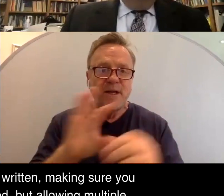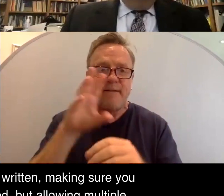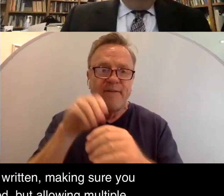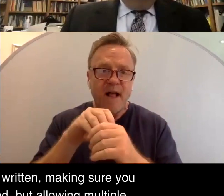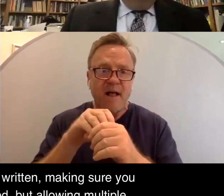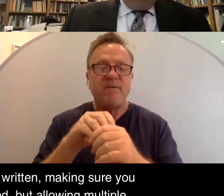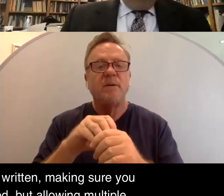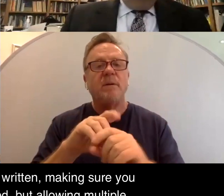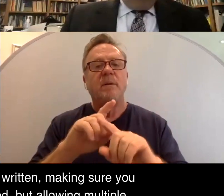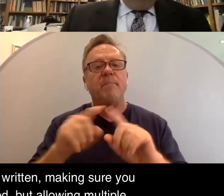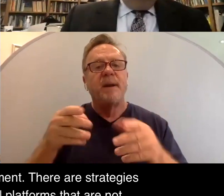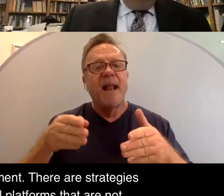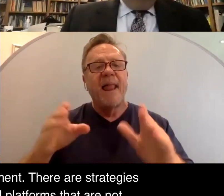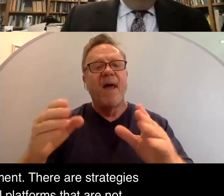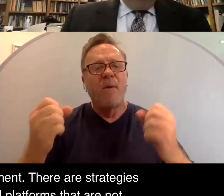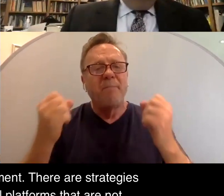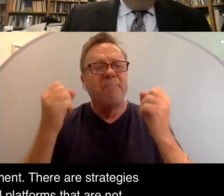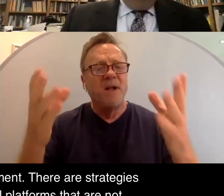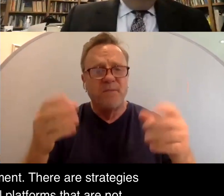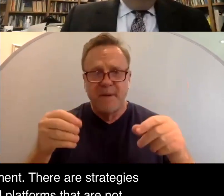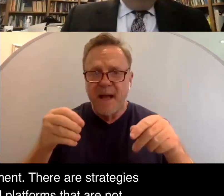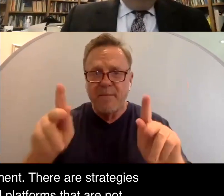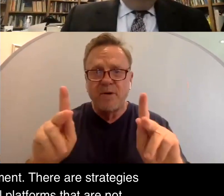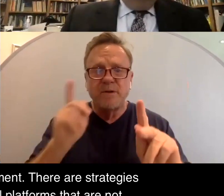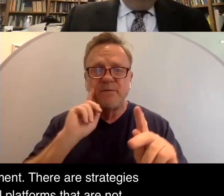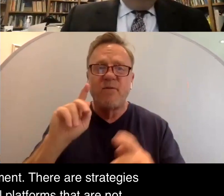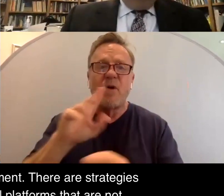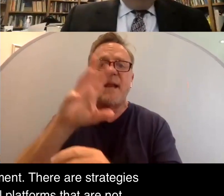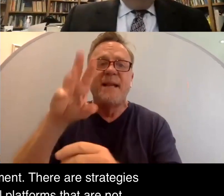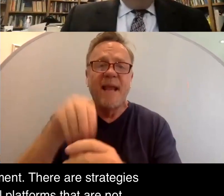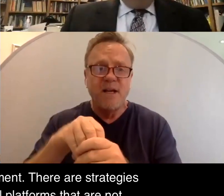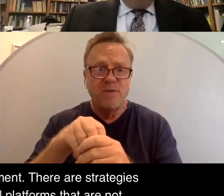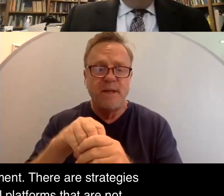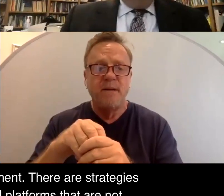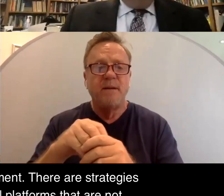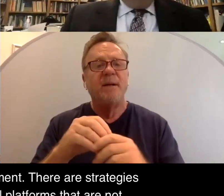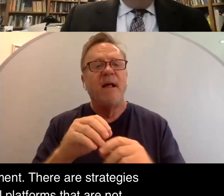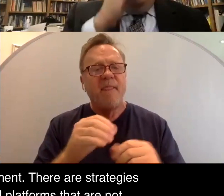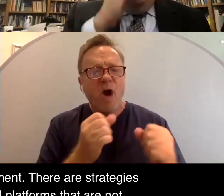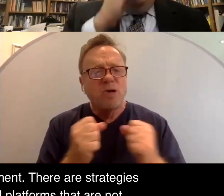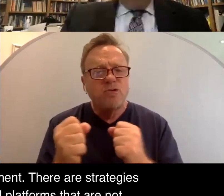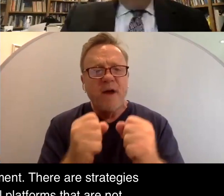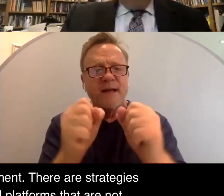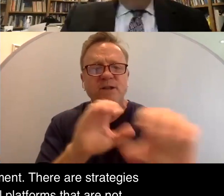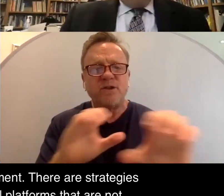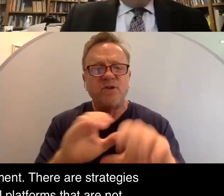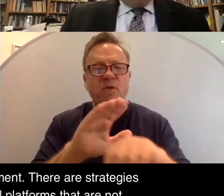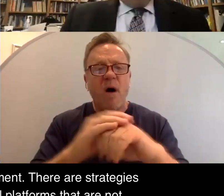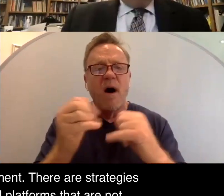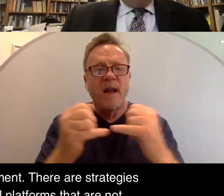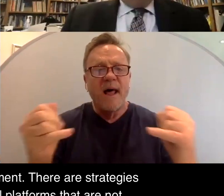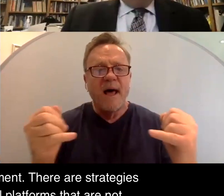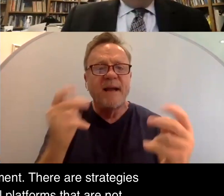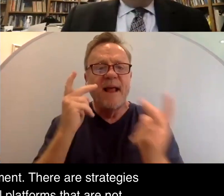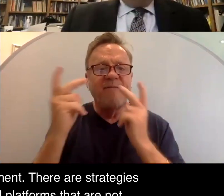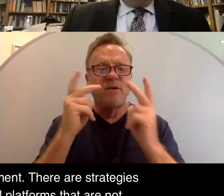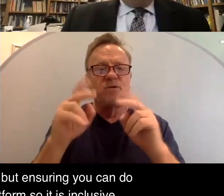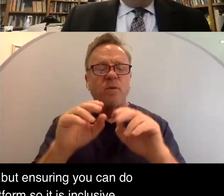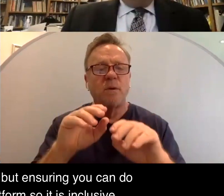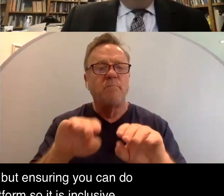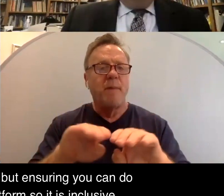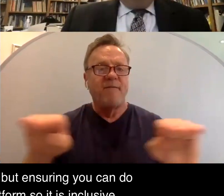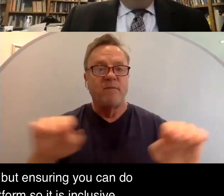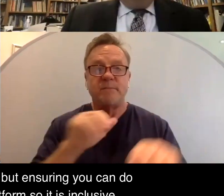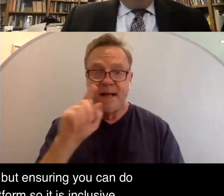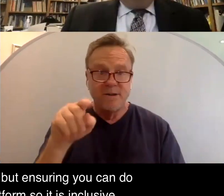but allowing multiple opportunities for engagement. There are strategies to do online and virtual platforms that are not